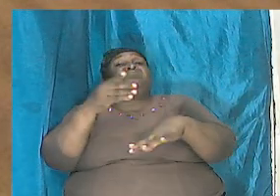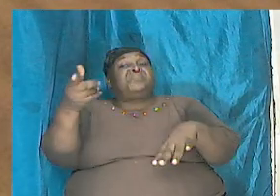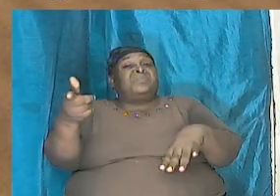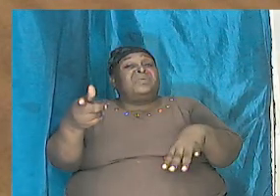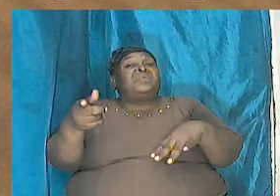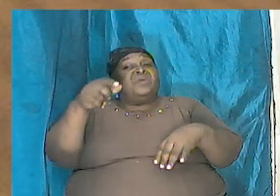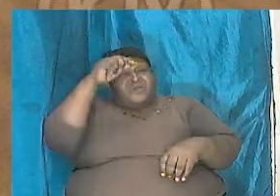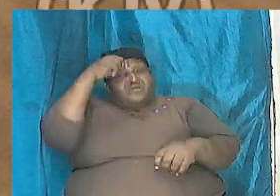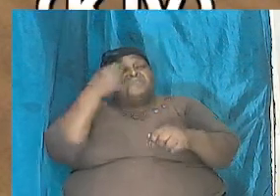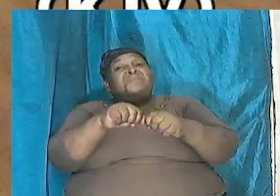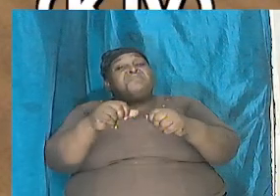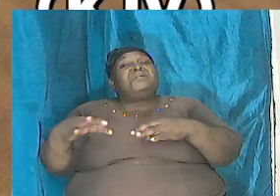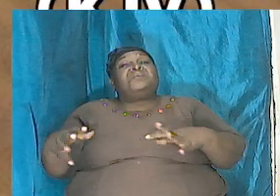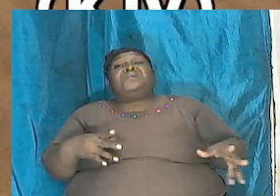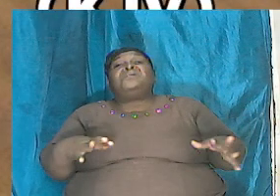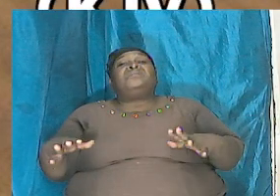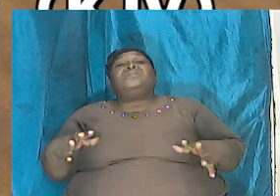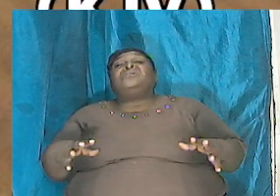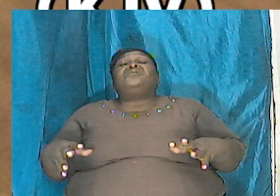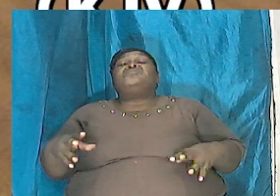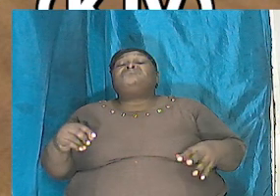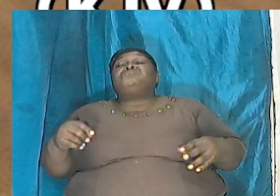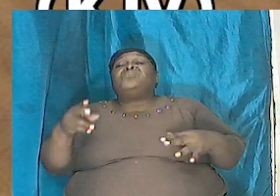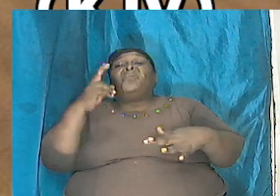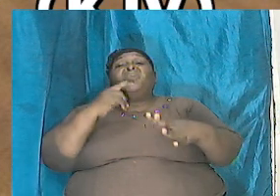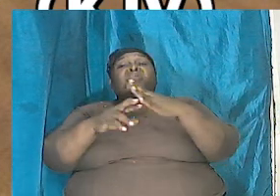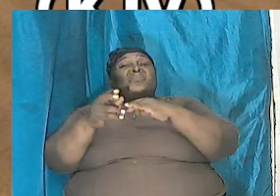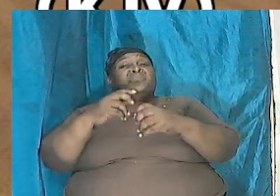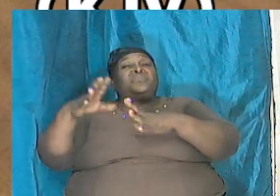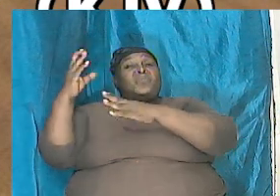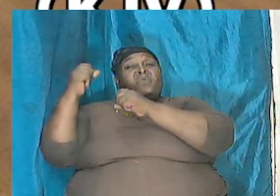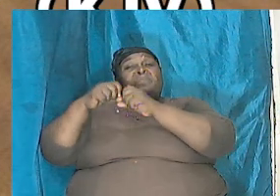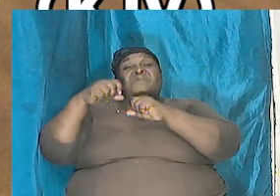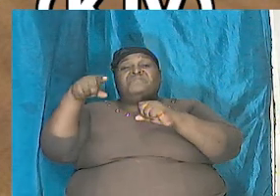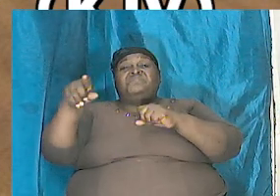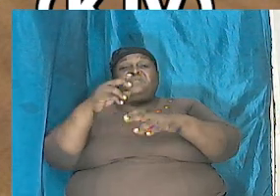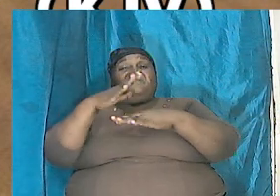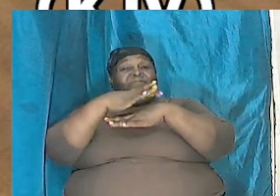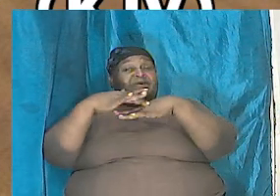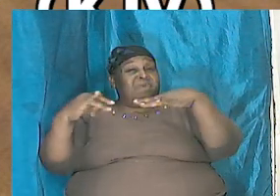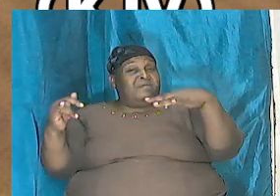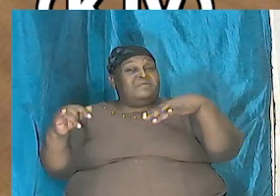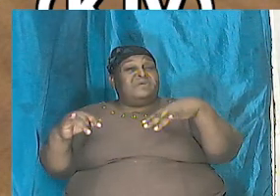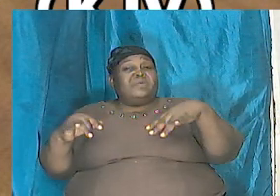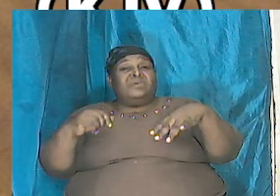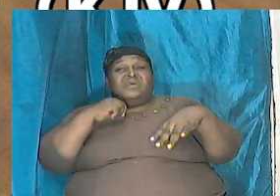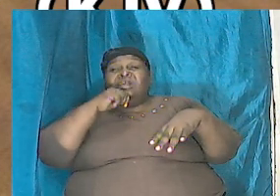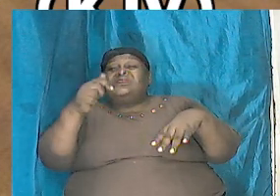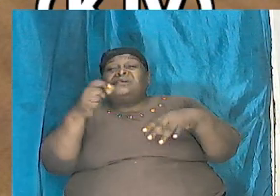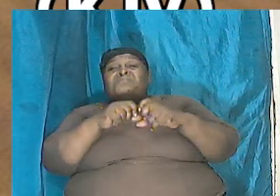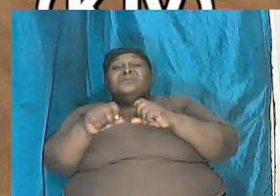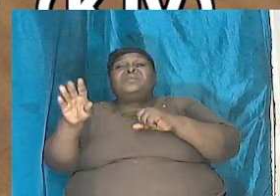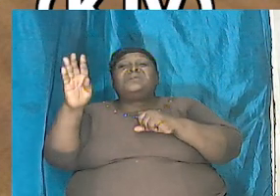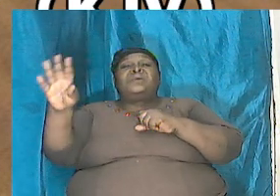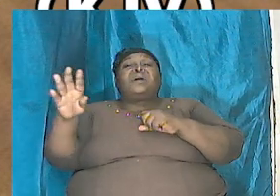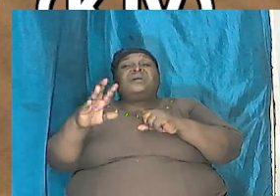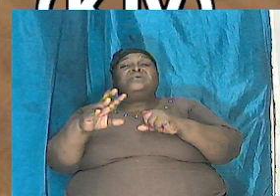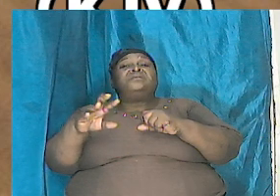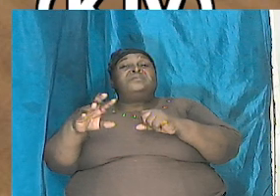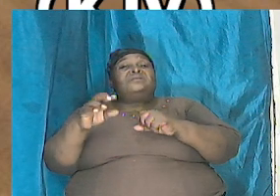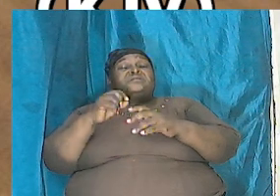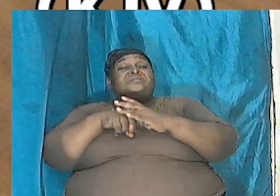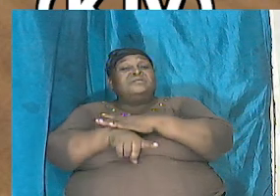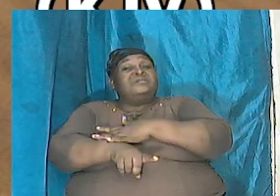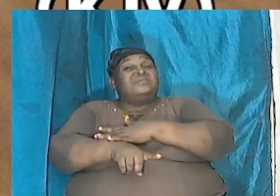the battle do no more behold the hope of him is in vain shall not one be cast